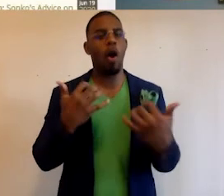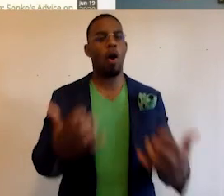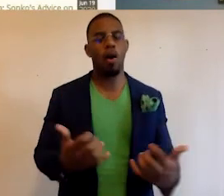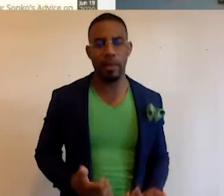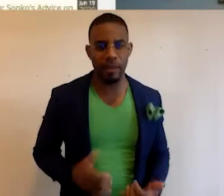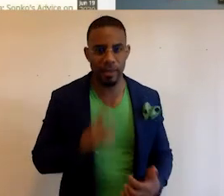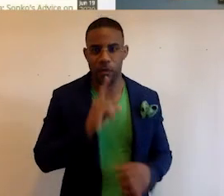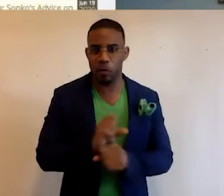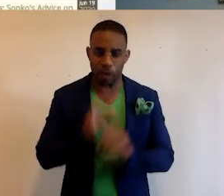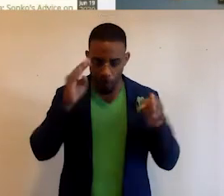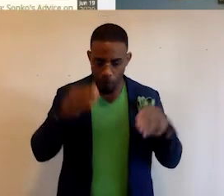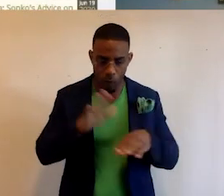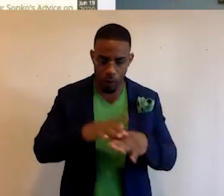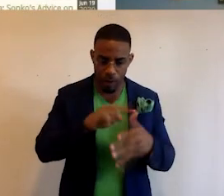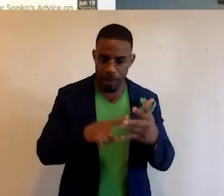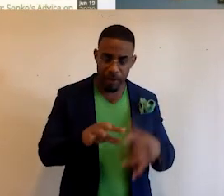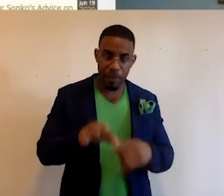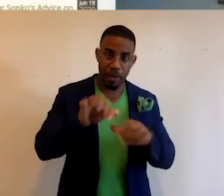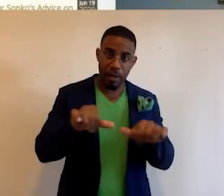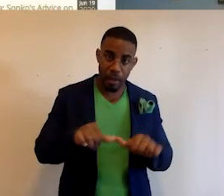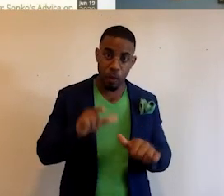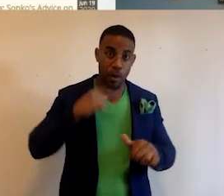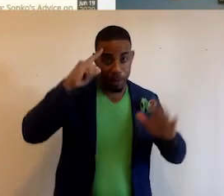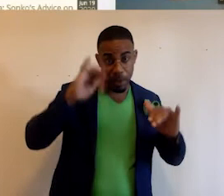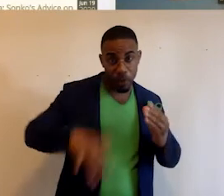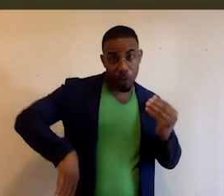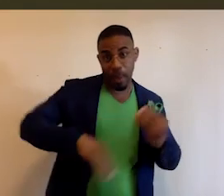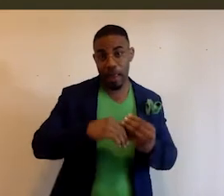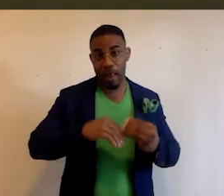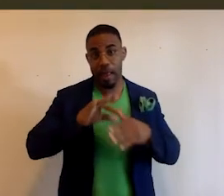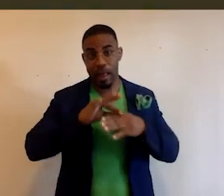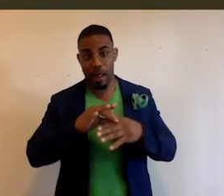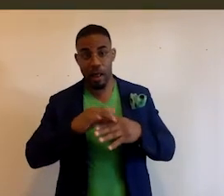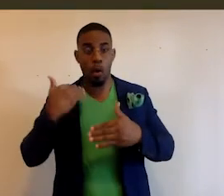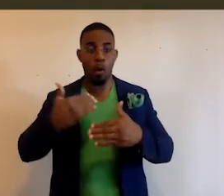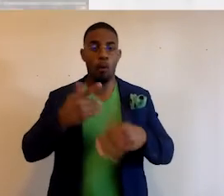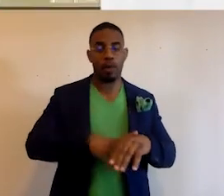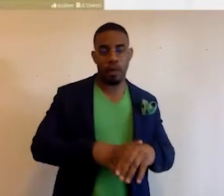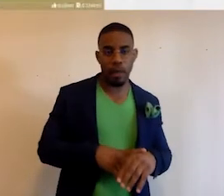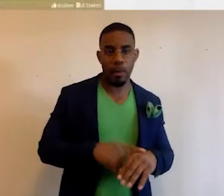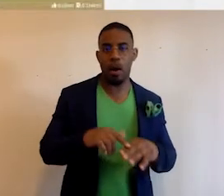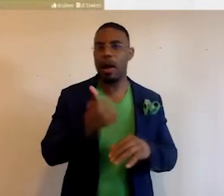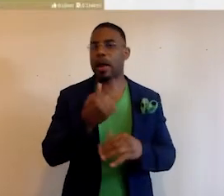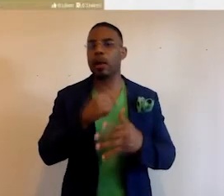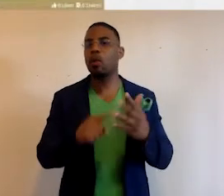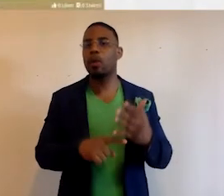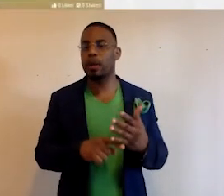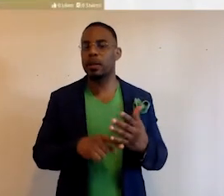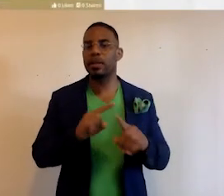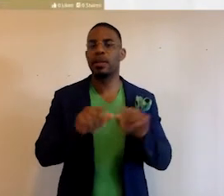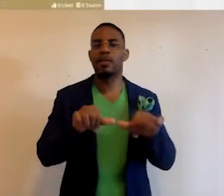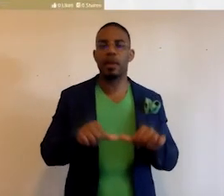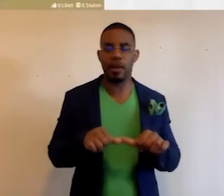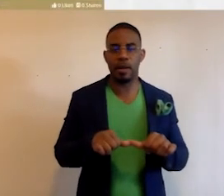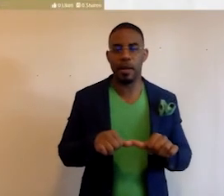is really focused on these particular areas, and we expect to add content over time on any one of these different